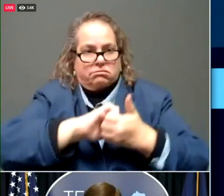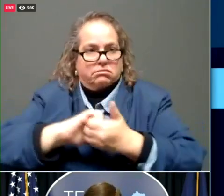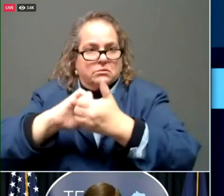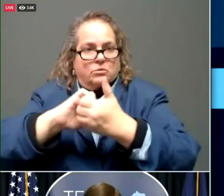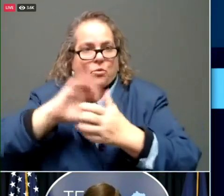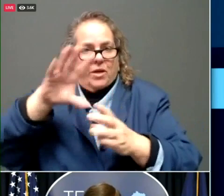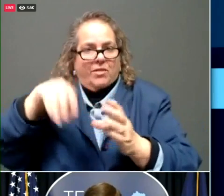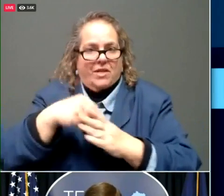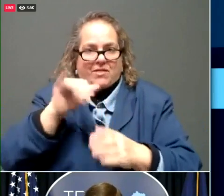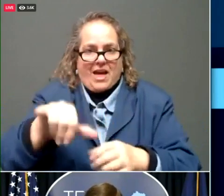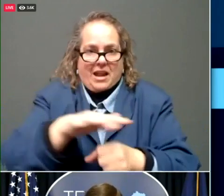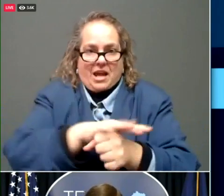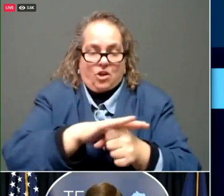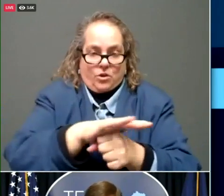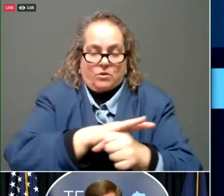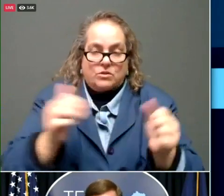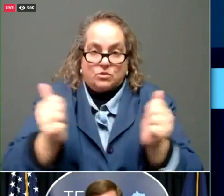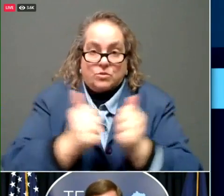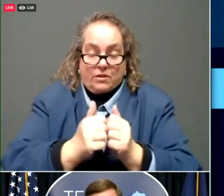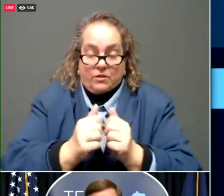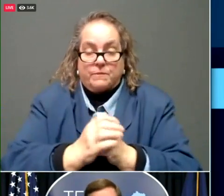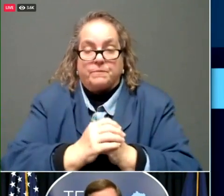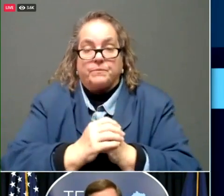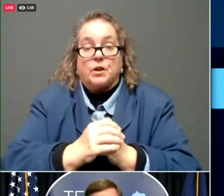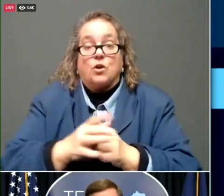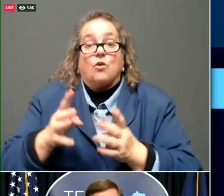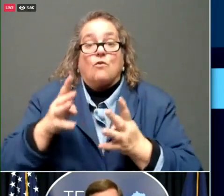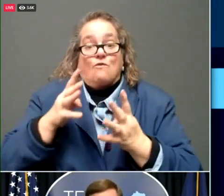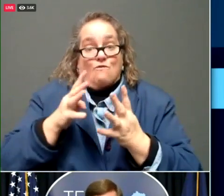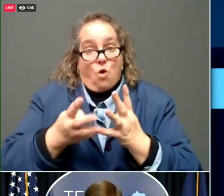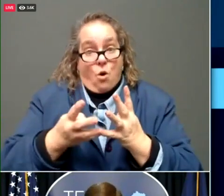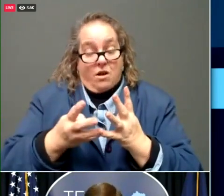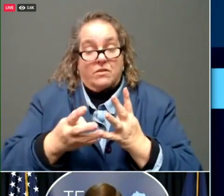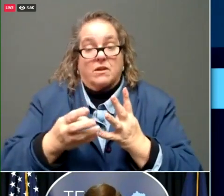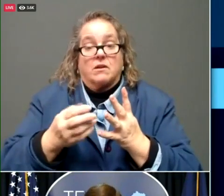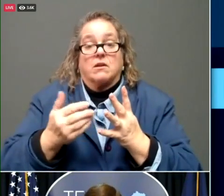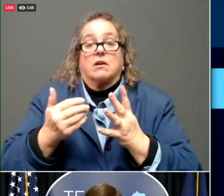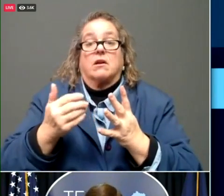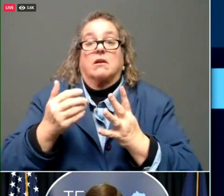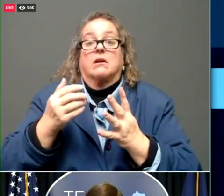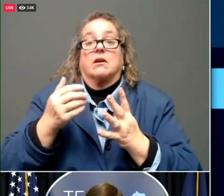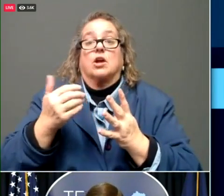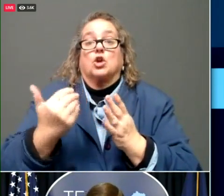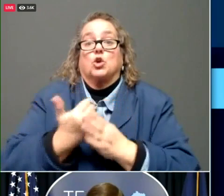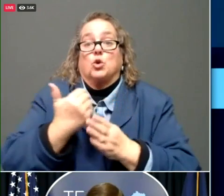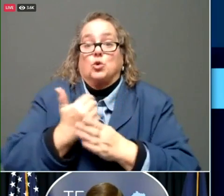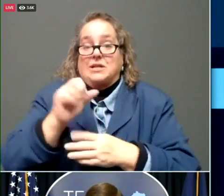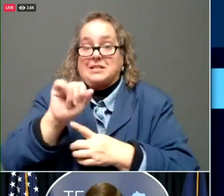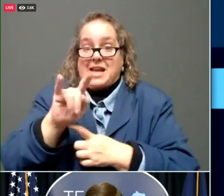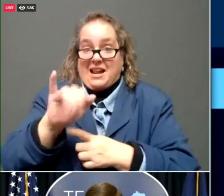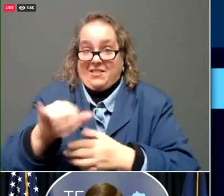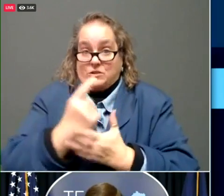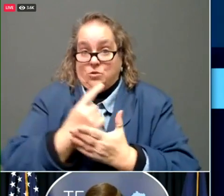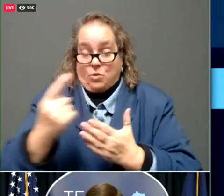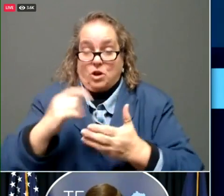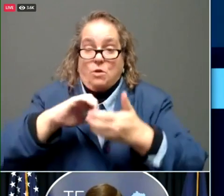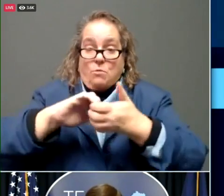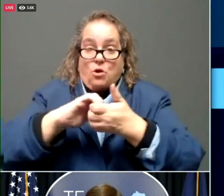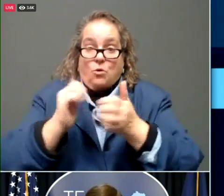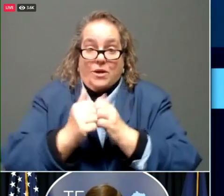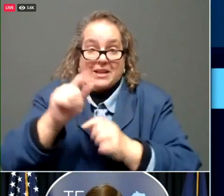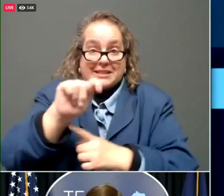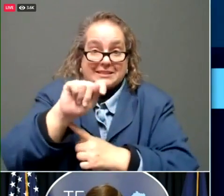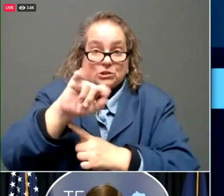coming together. Fourth and final new regional site this week is a partnership with TJ Regional Health.